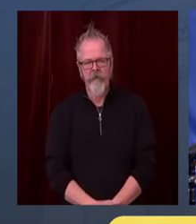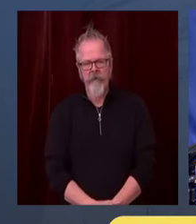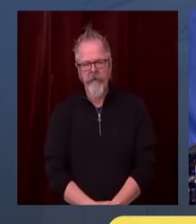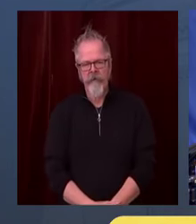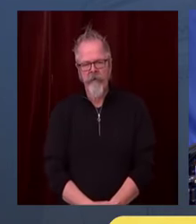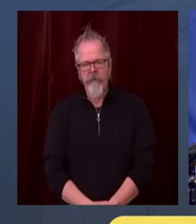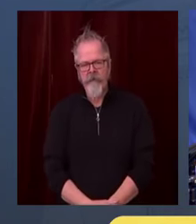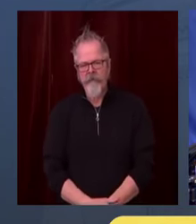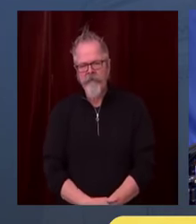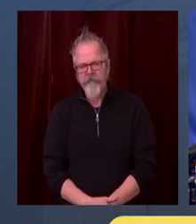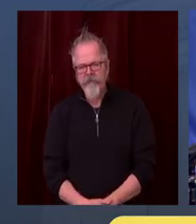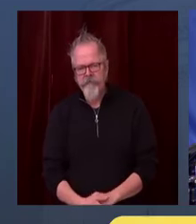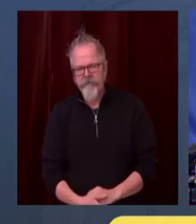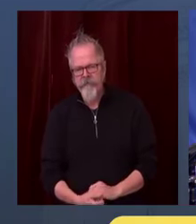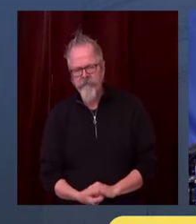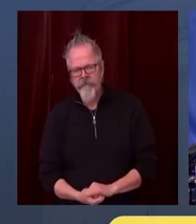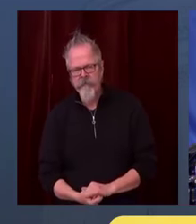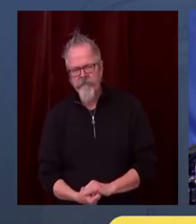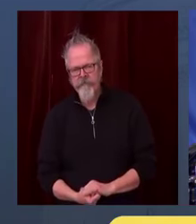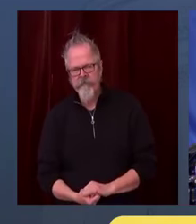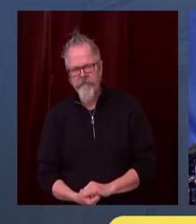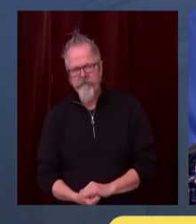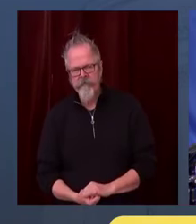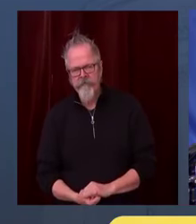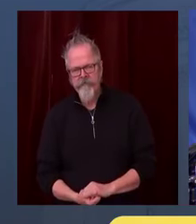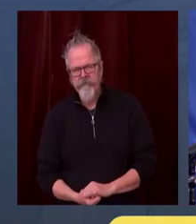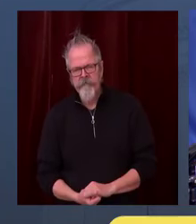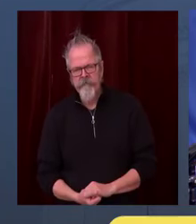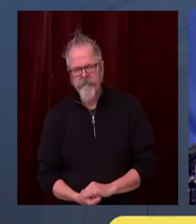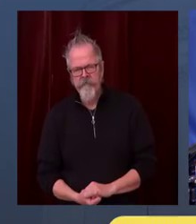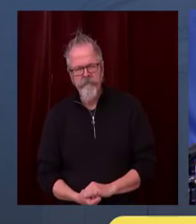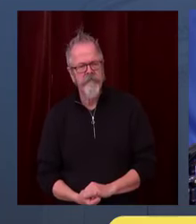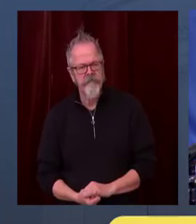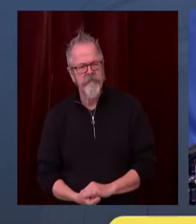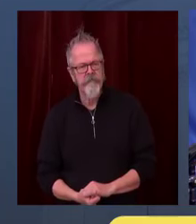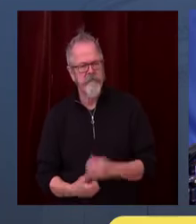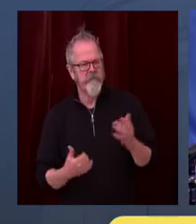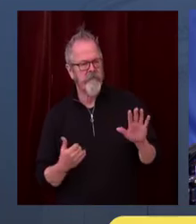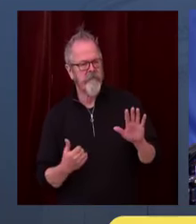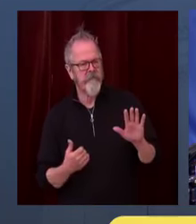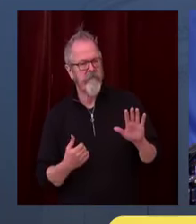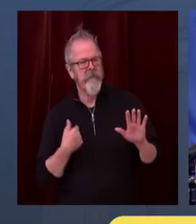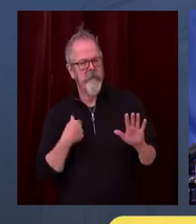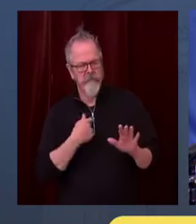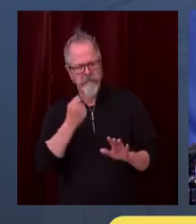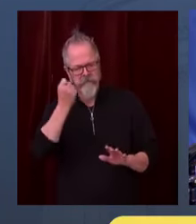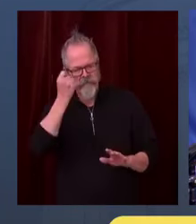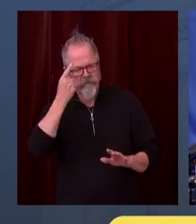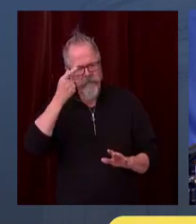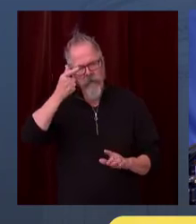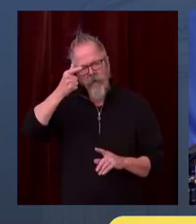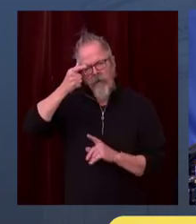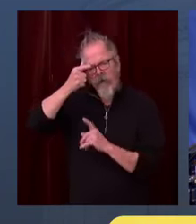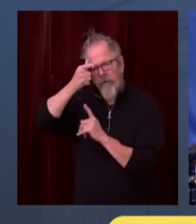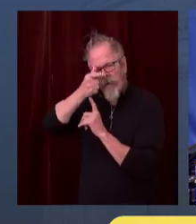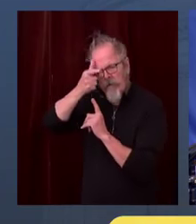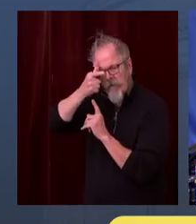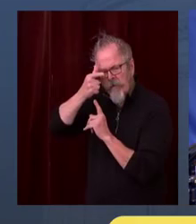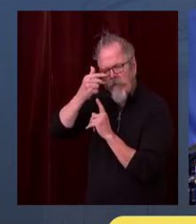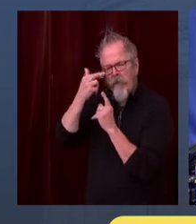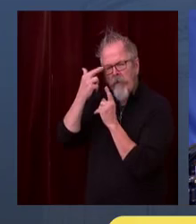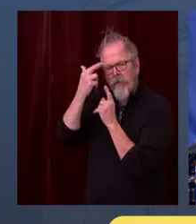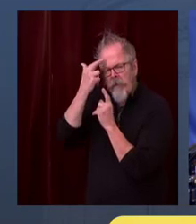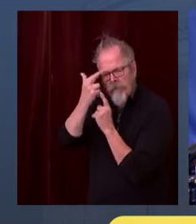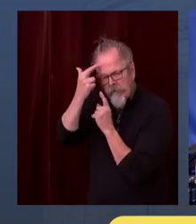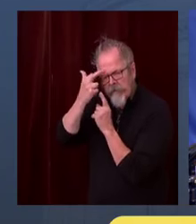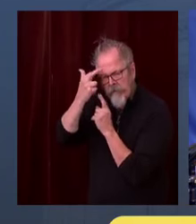understand the broad logic behind the restrictions themselves and how that's based on science. And under these rules, there will